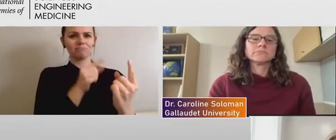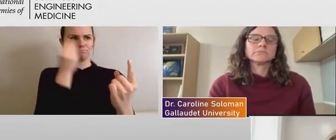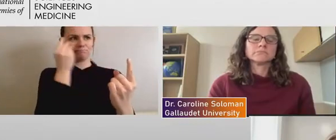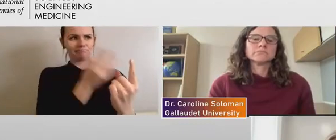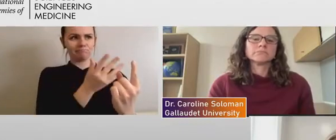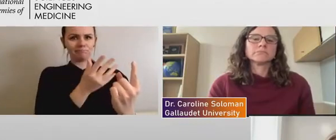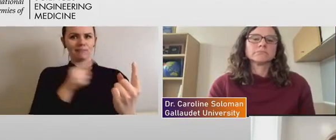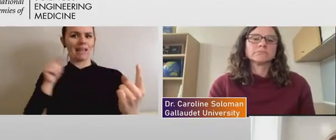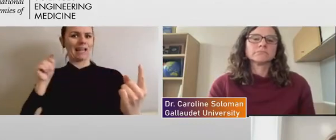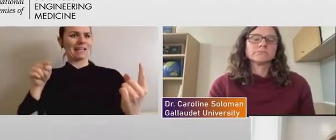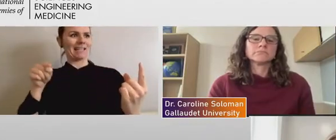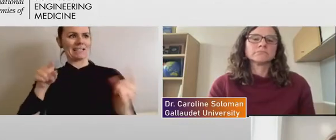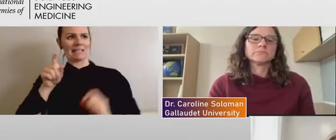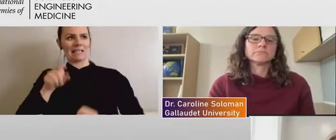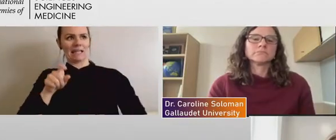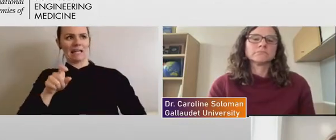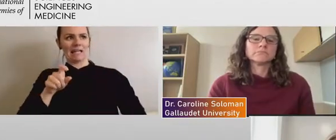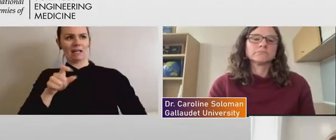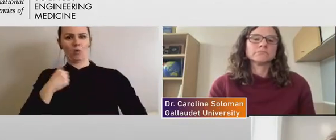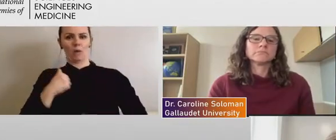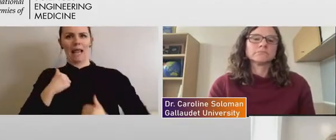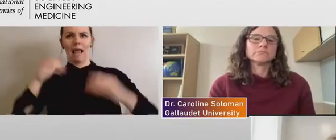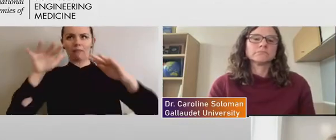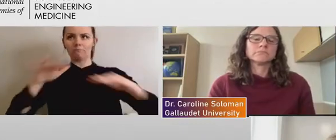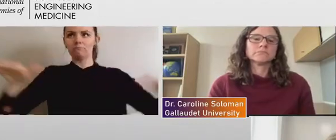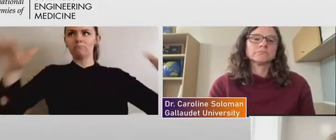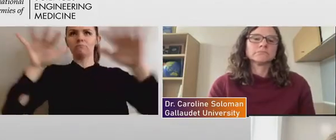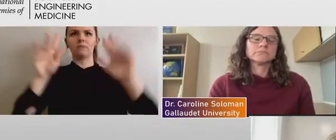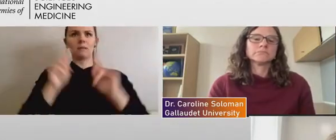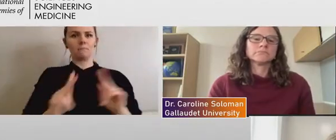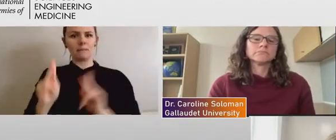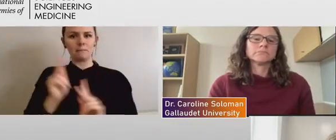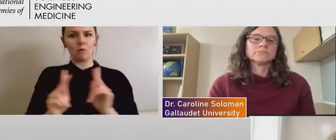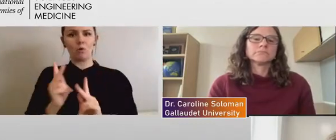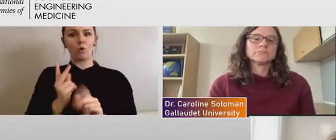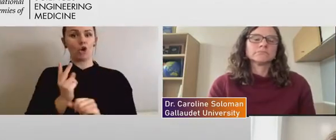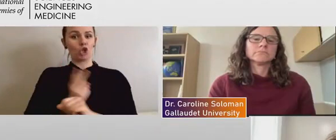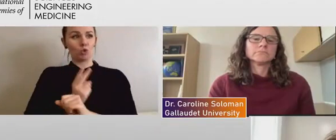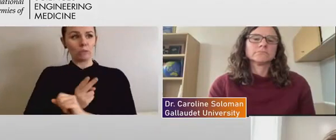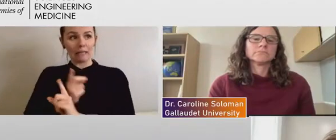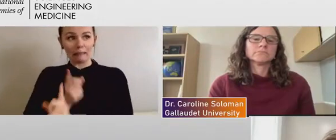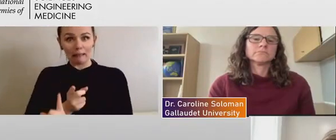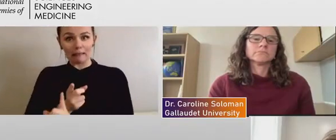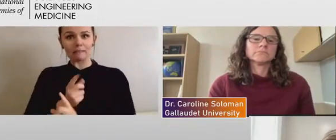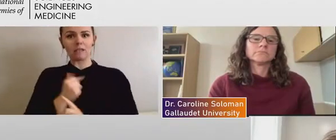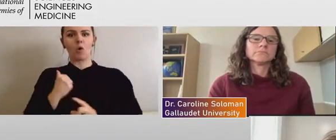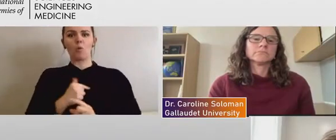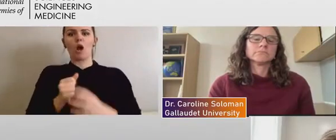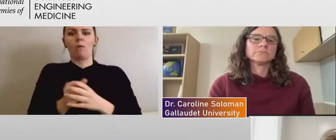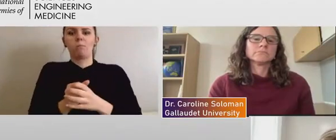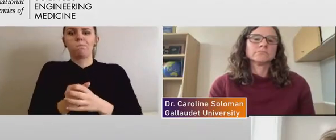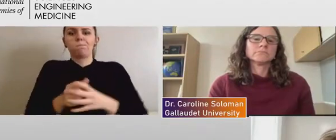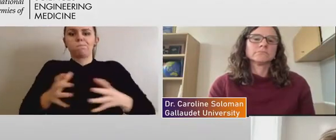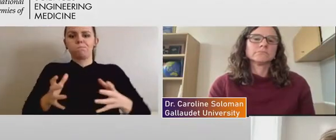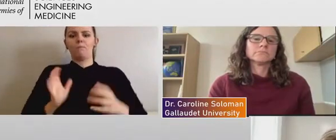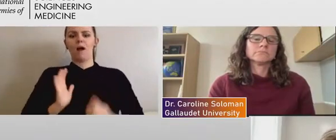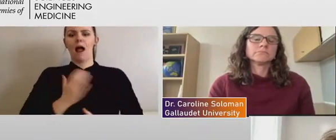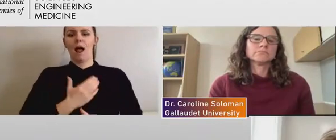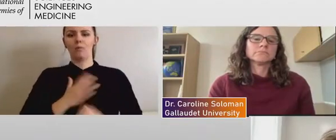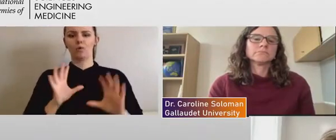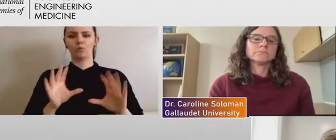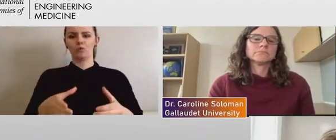and that there are people out there who are utilizing this and we are growing our population. So